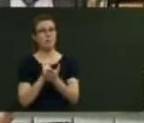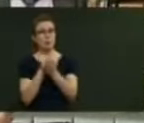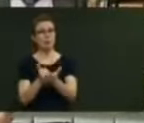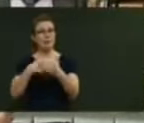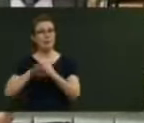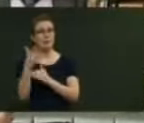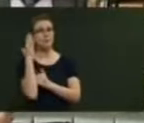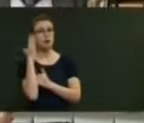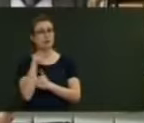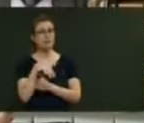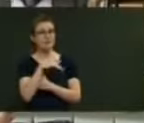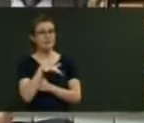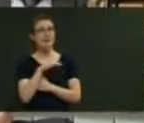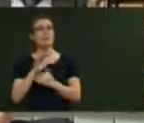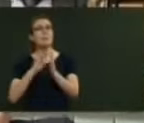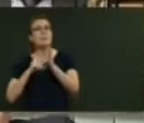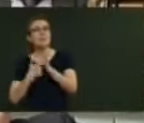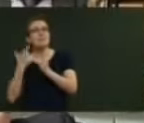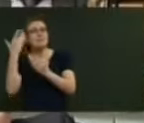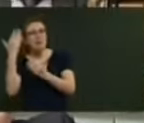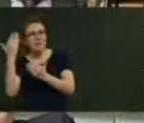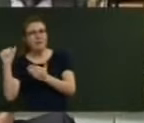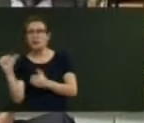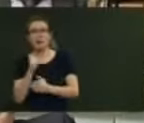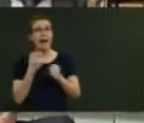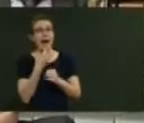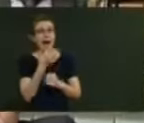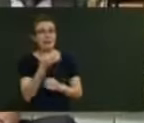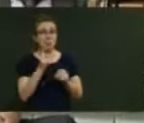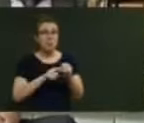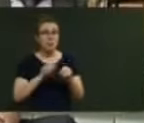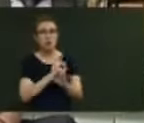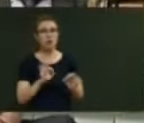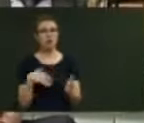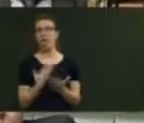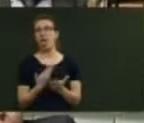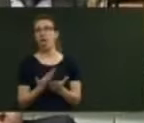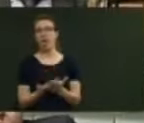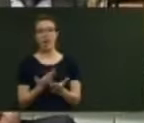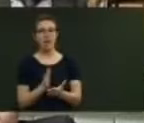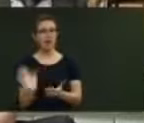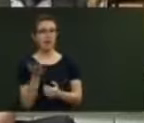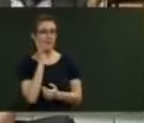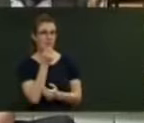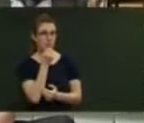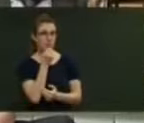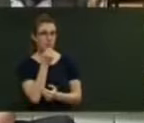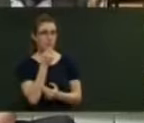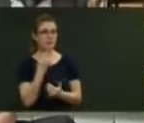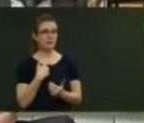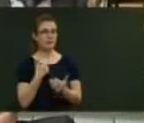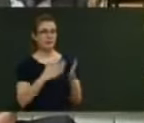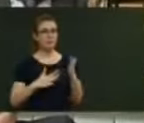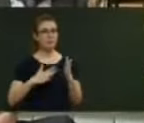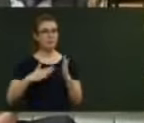you'd think that asks a question rather than just talk a little afternoon. The Primary Growth Partnership project on steep land harvesting, designed